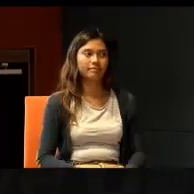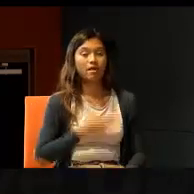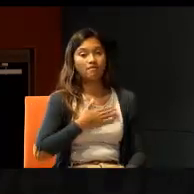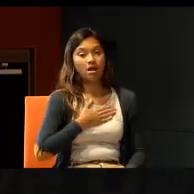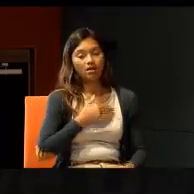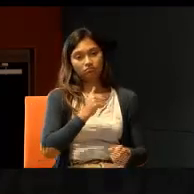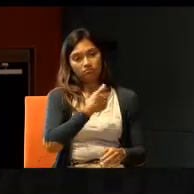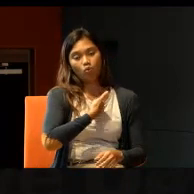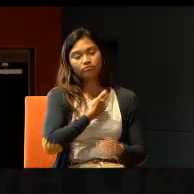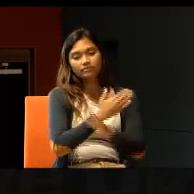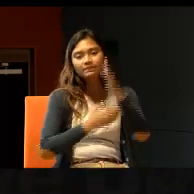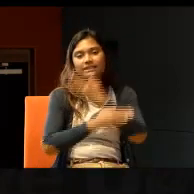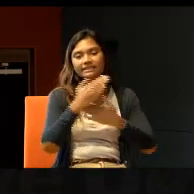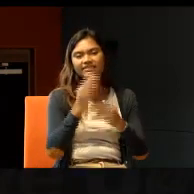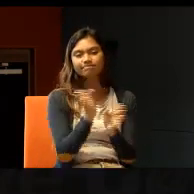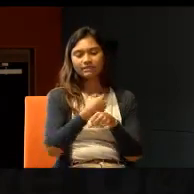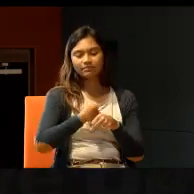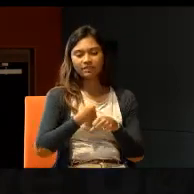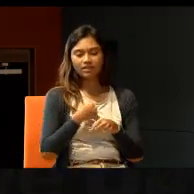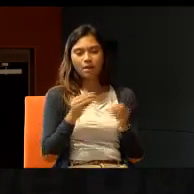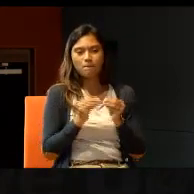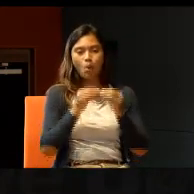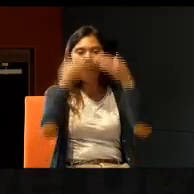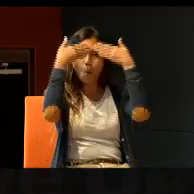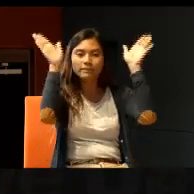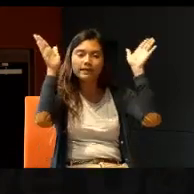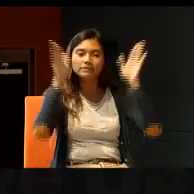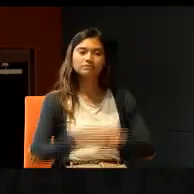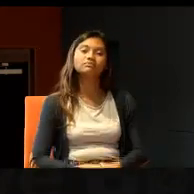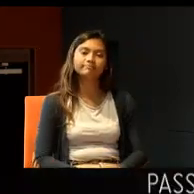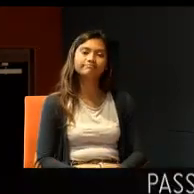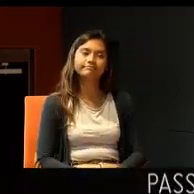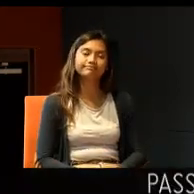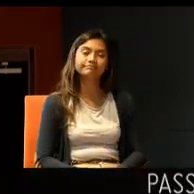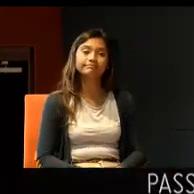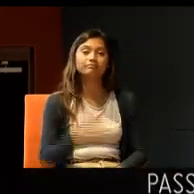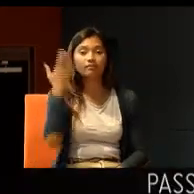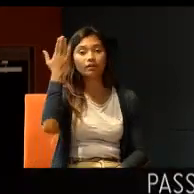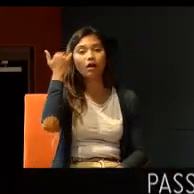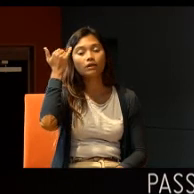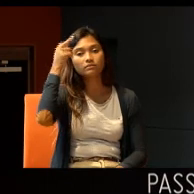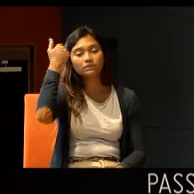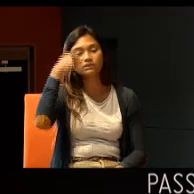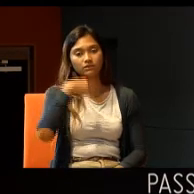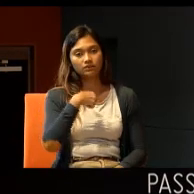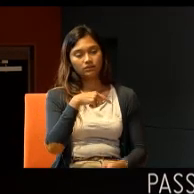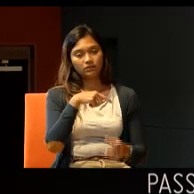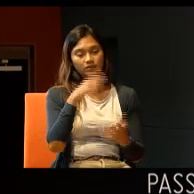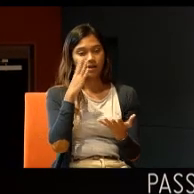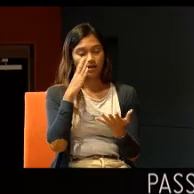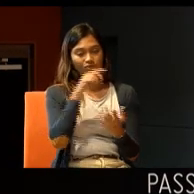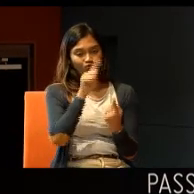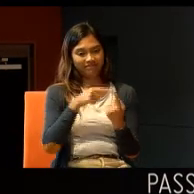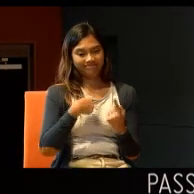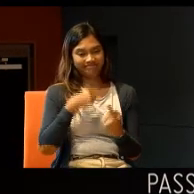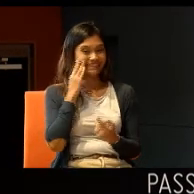me more, I think, more open-minded, in that sense, because, when you experience something for